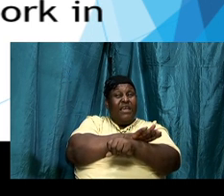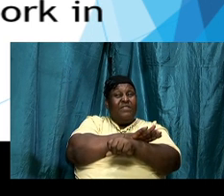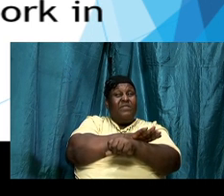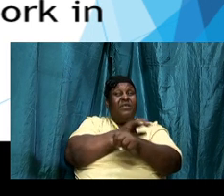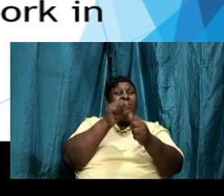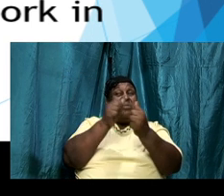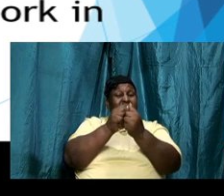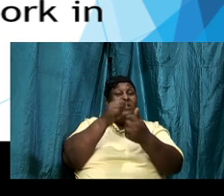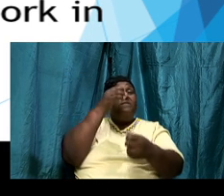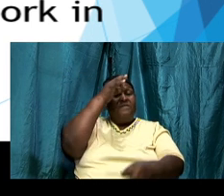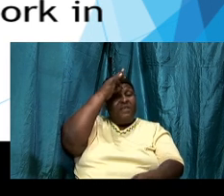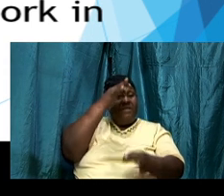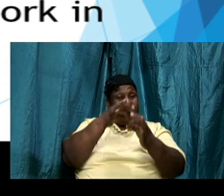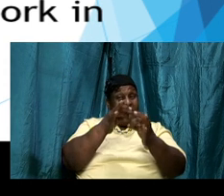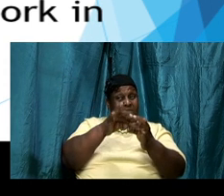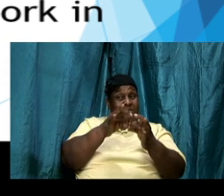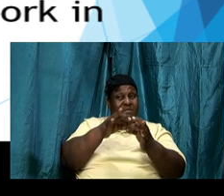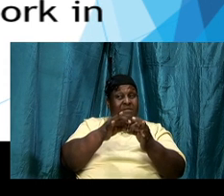faith